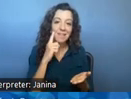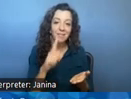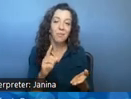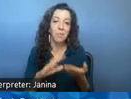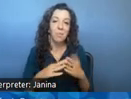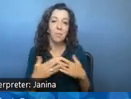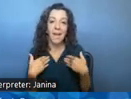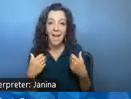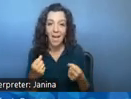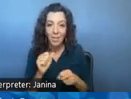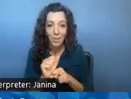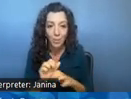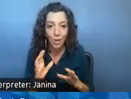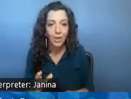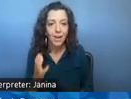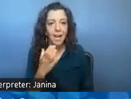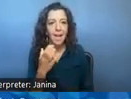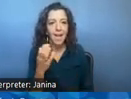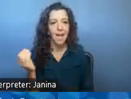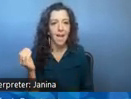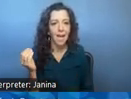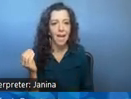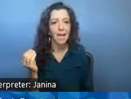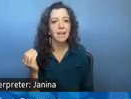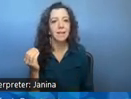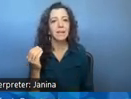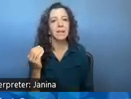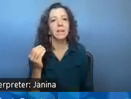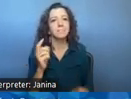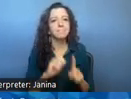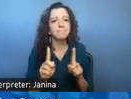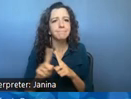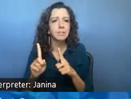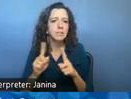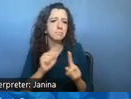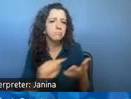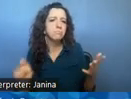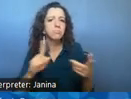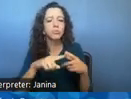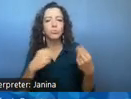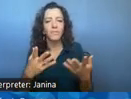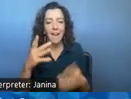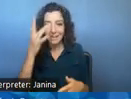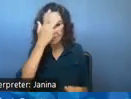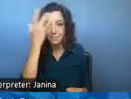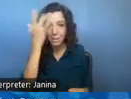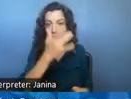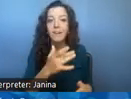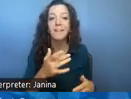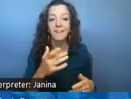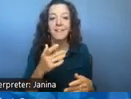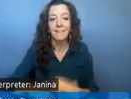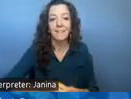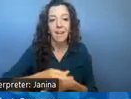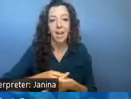workers and and promotoras uh to provide dementia care um uh training uh and resource navigation